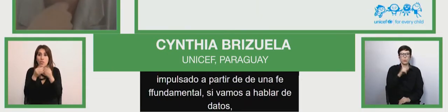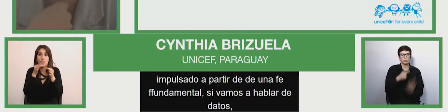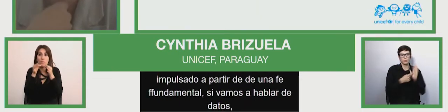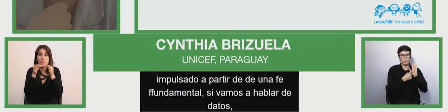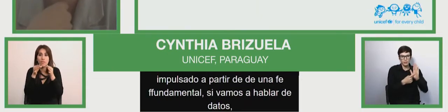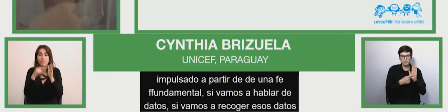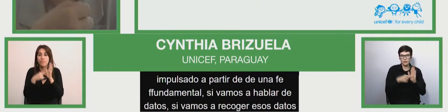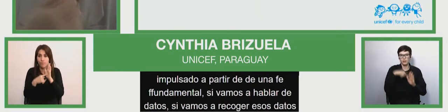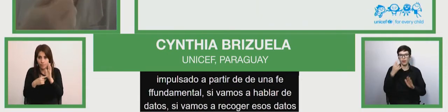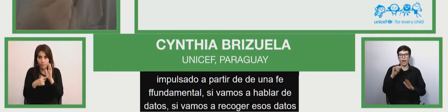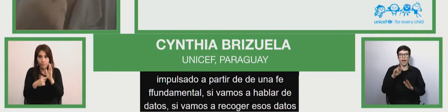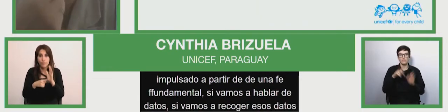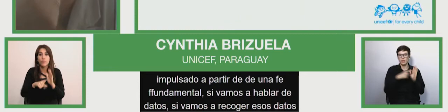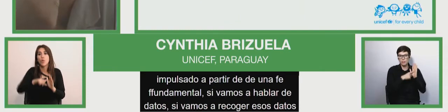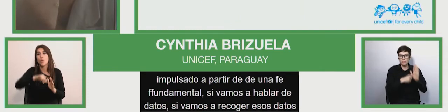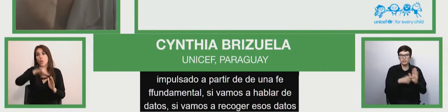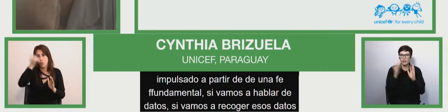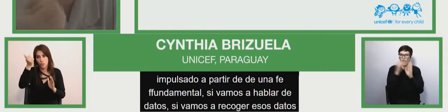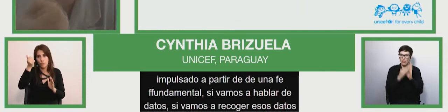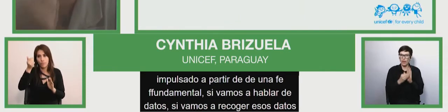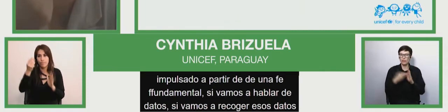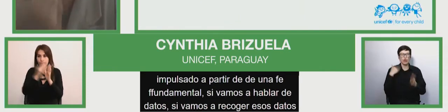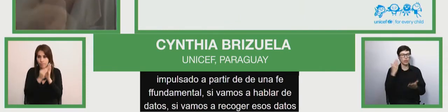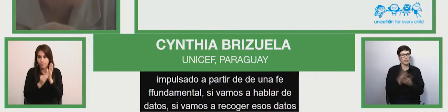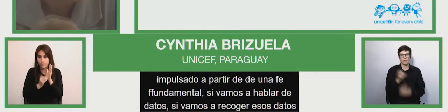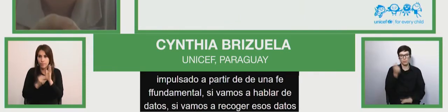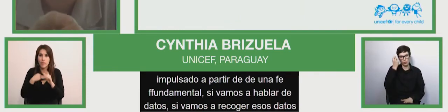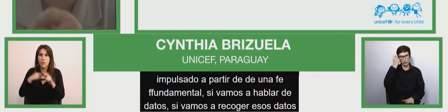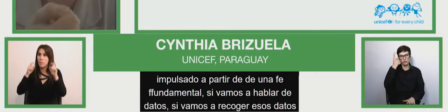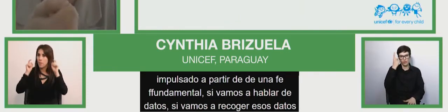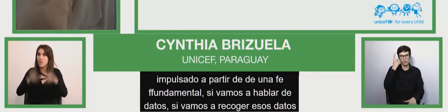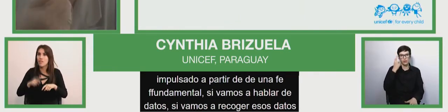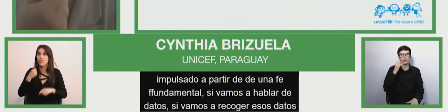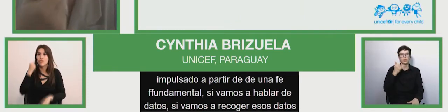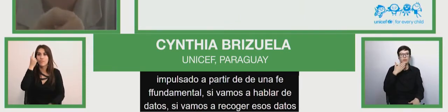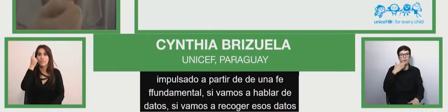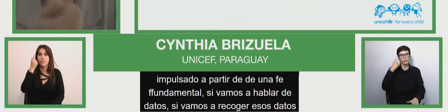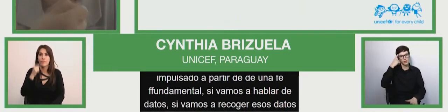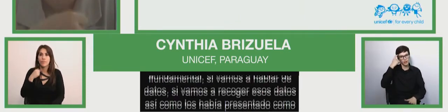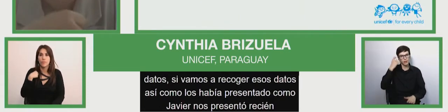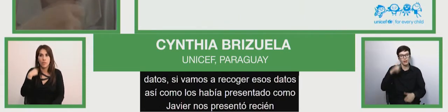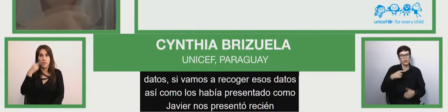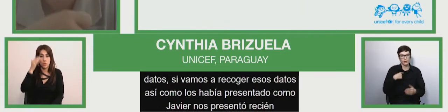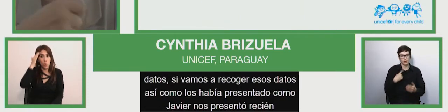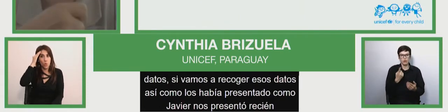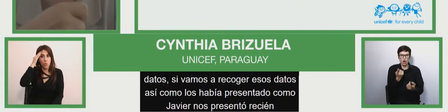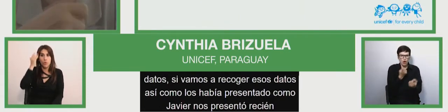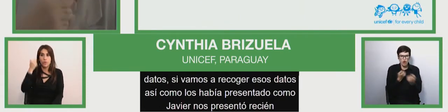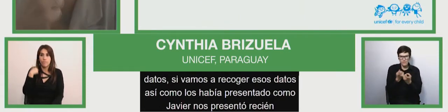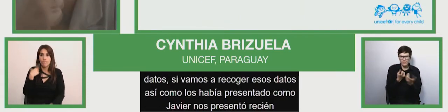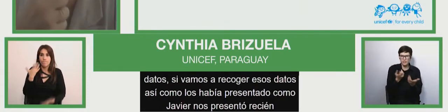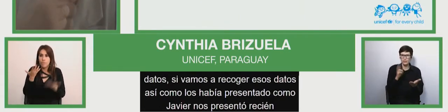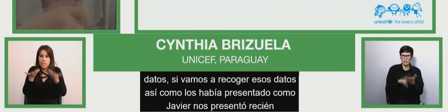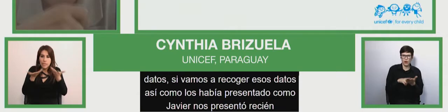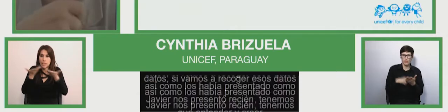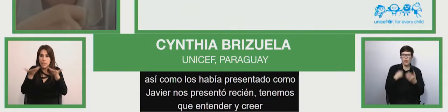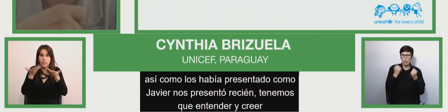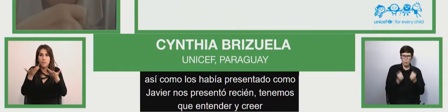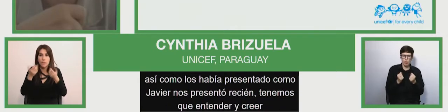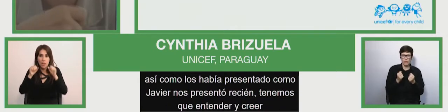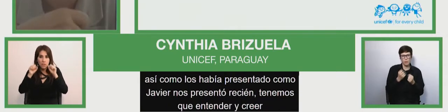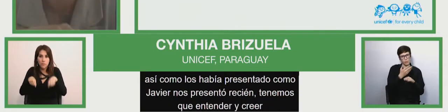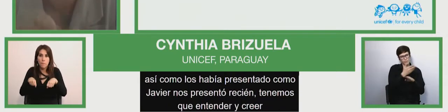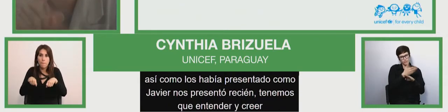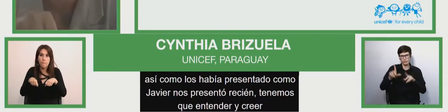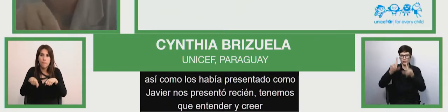have to understand and believe convince ourselves that it is possible to reduce discrimination because of